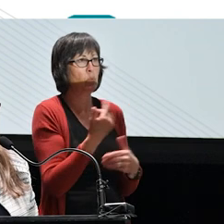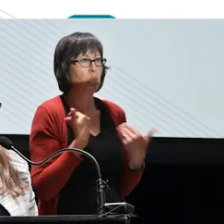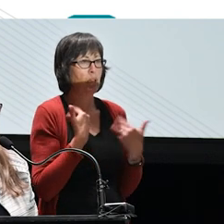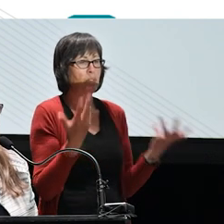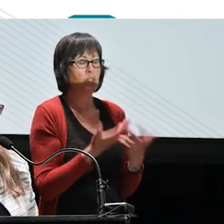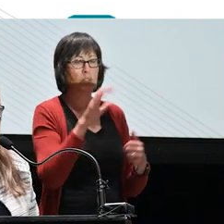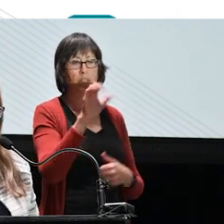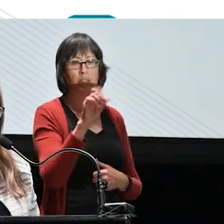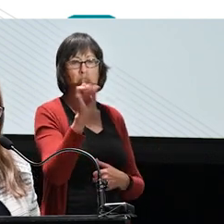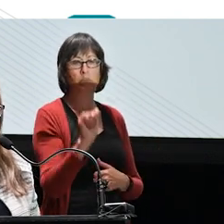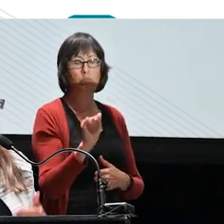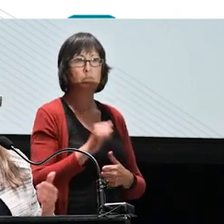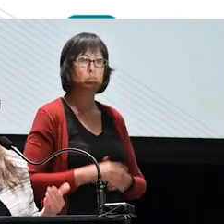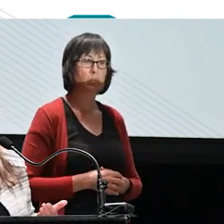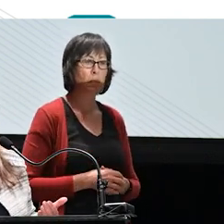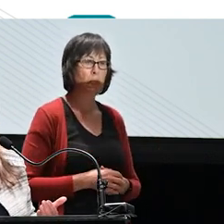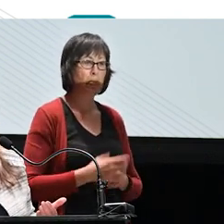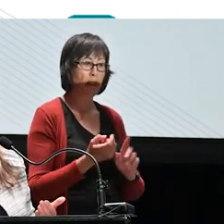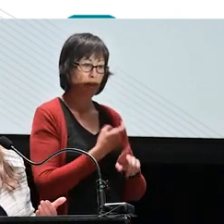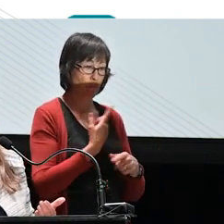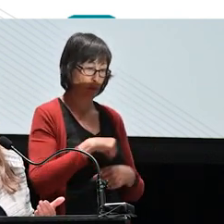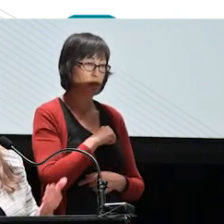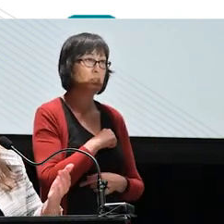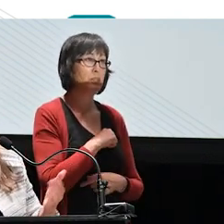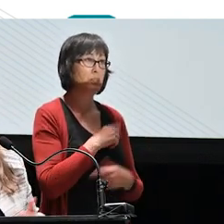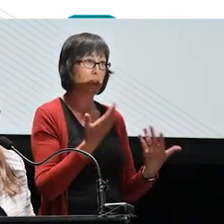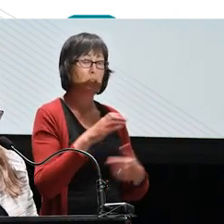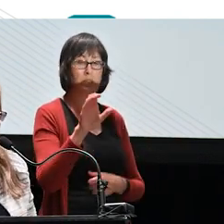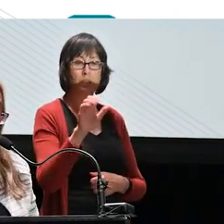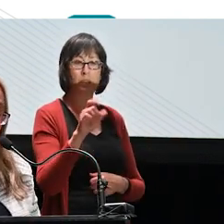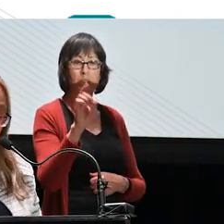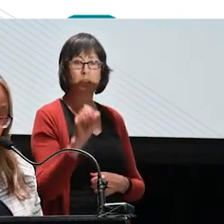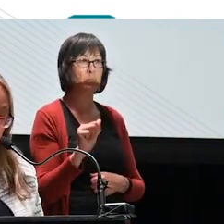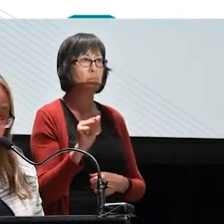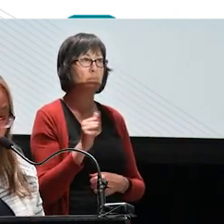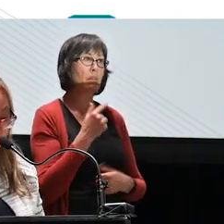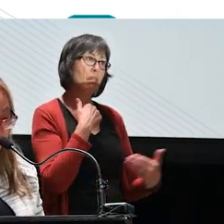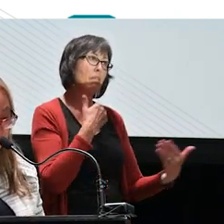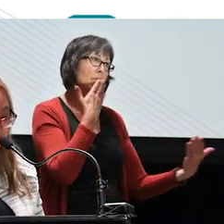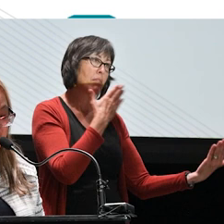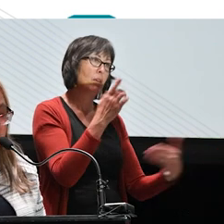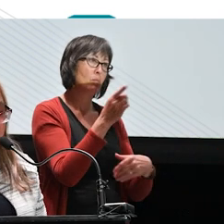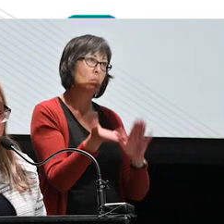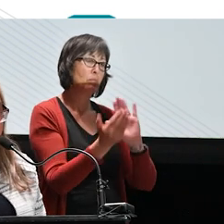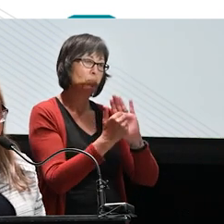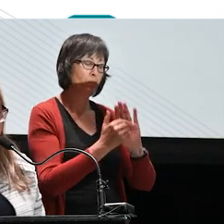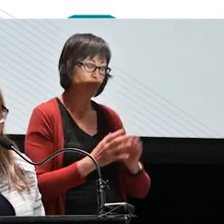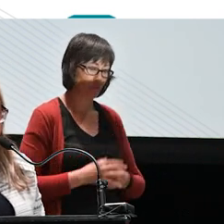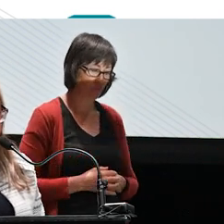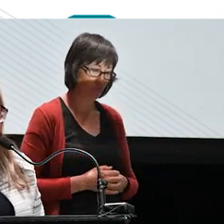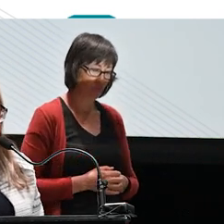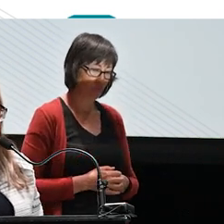at CATA. So, um, on behalf of all of us at CATA, again, thank you all of you for that. Um,